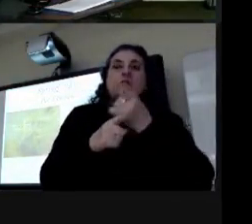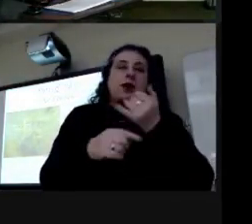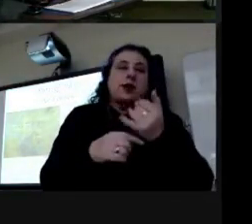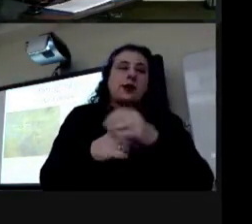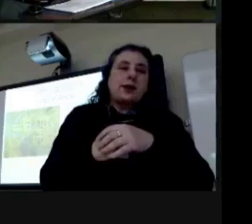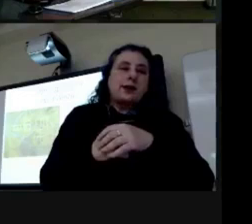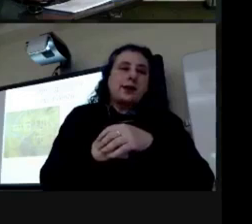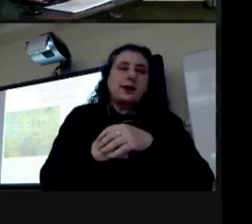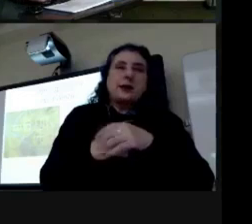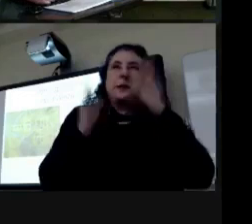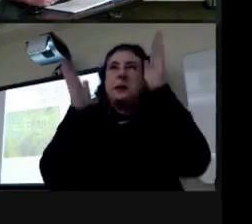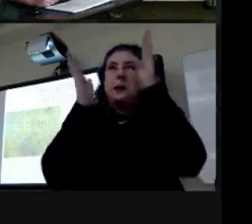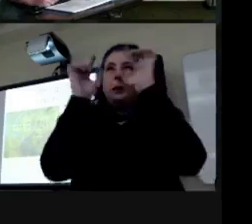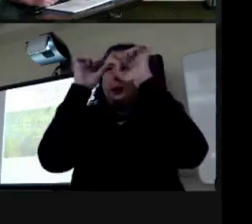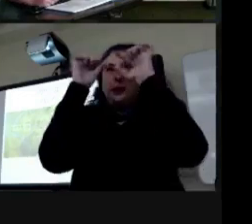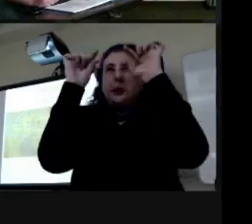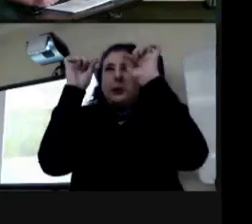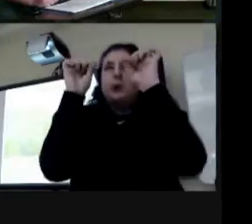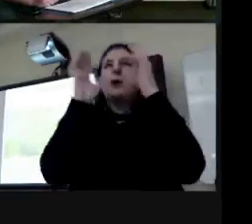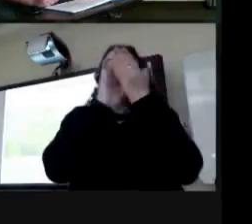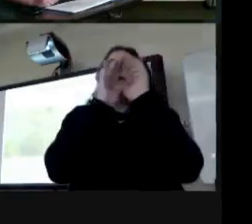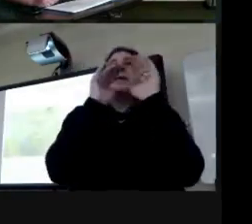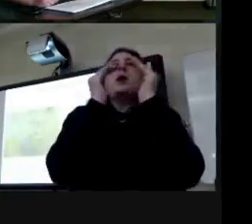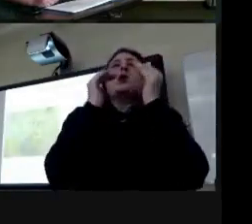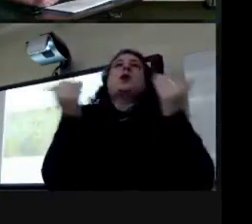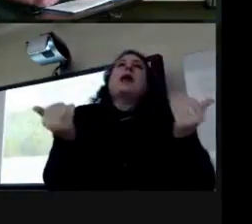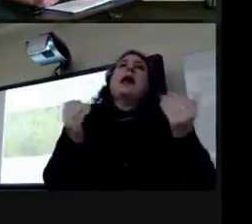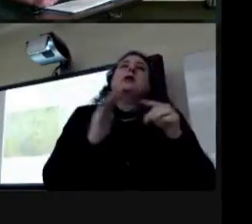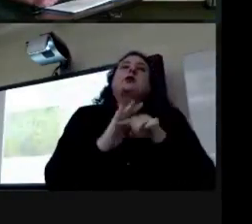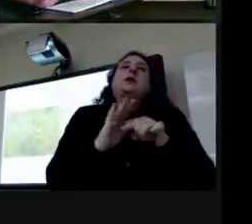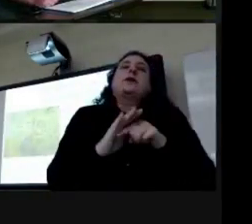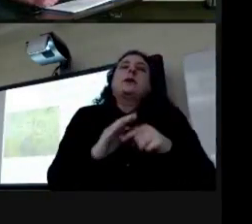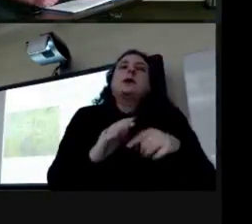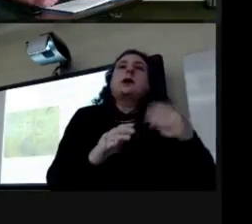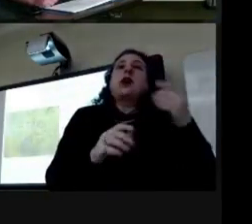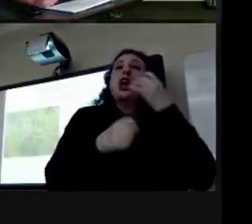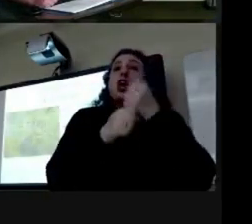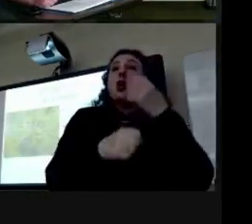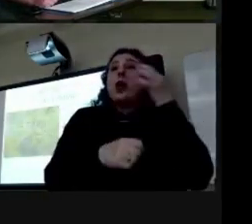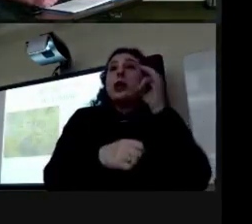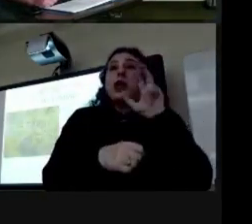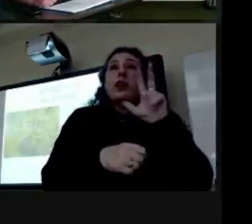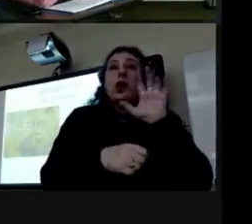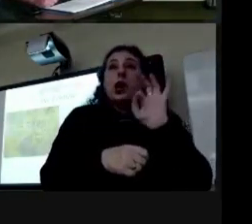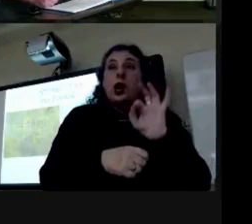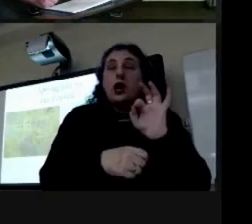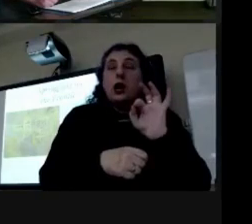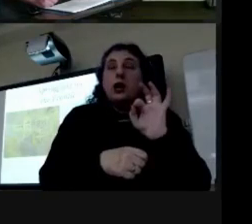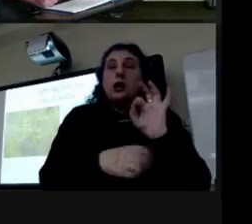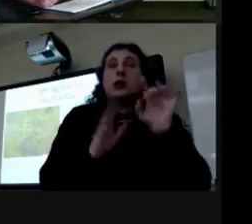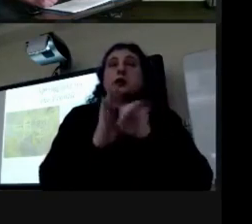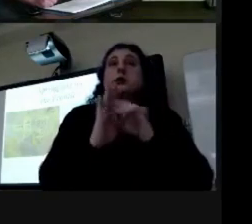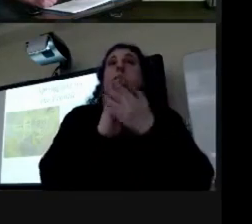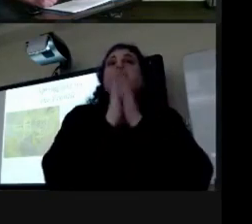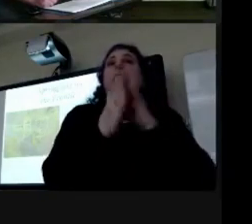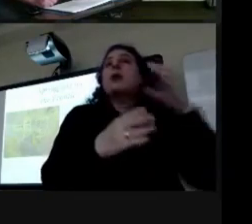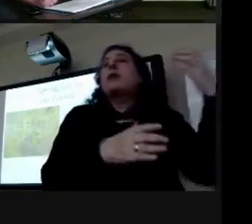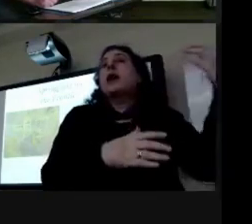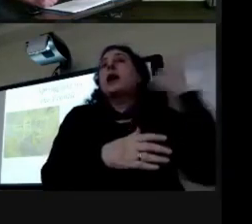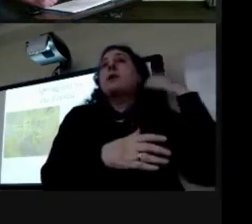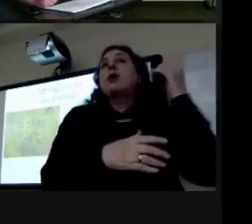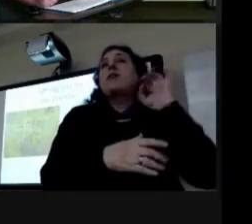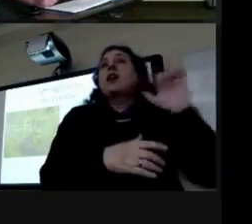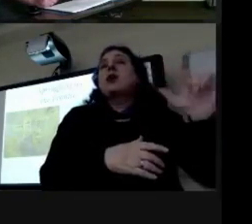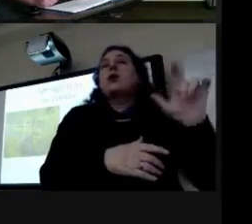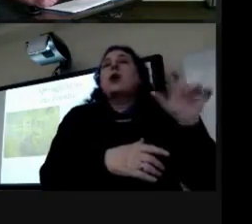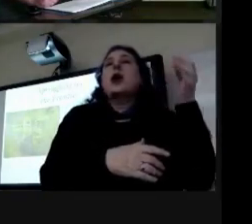so it's just teeny tiny compare more than this now in 1839 uh springfield became the capital so it was